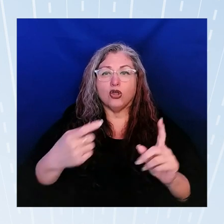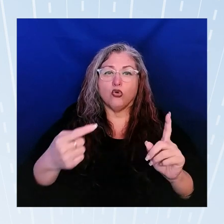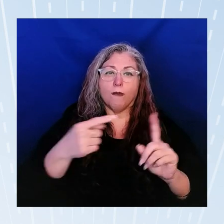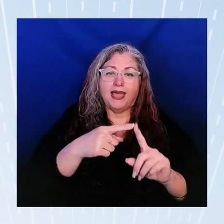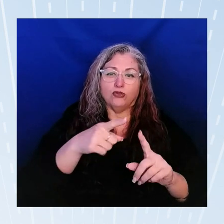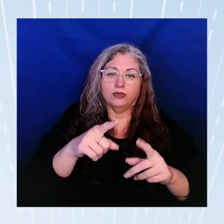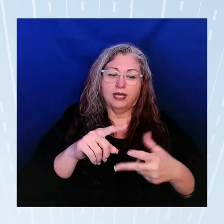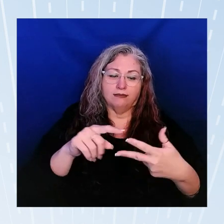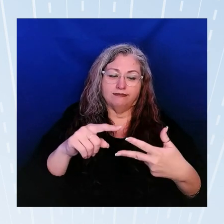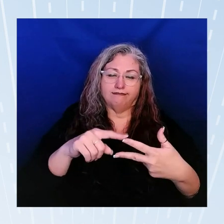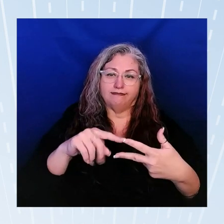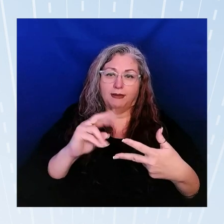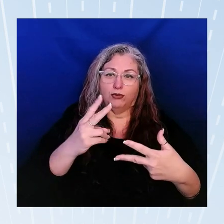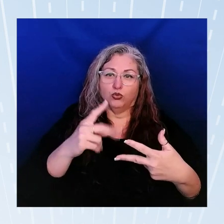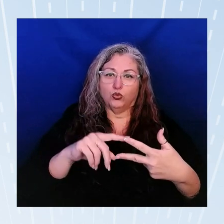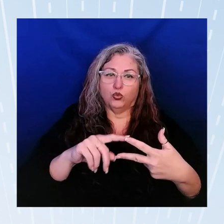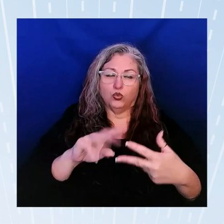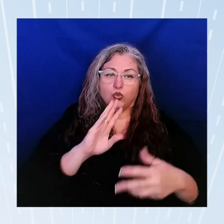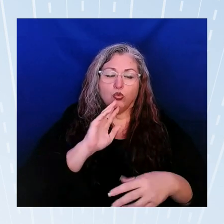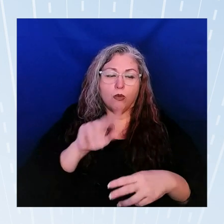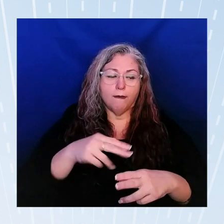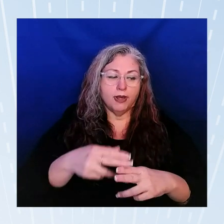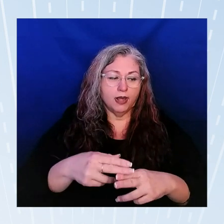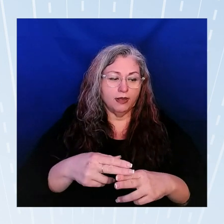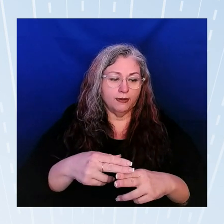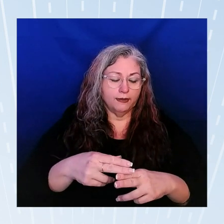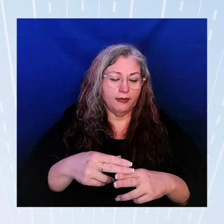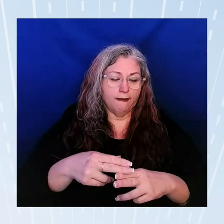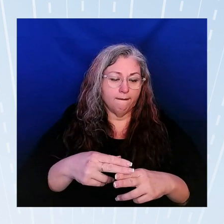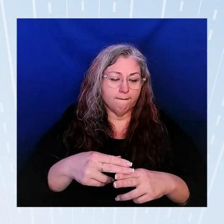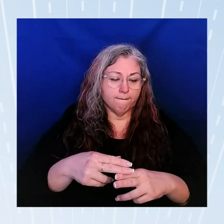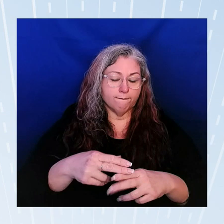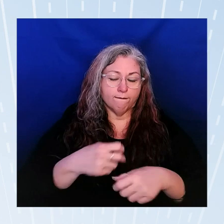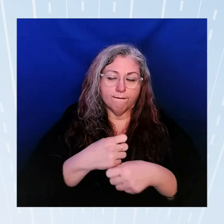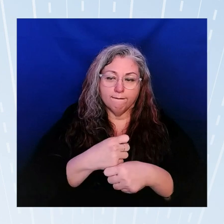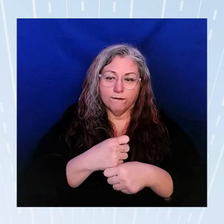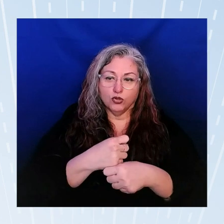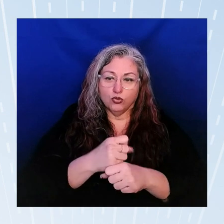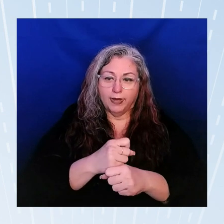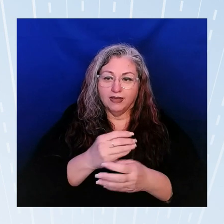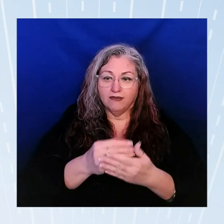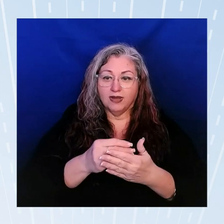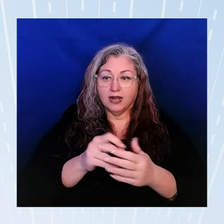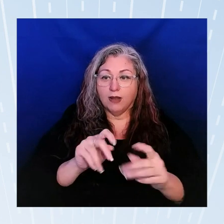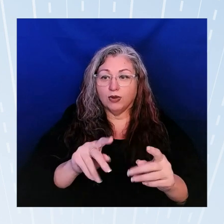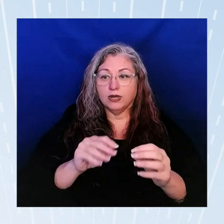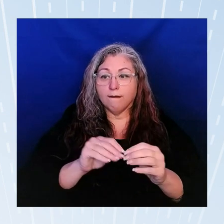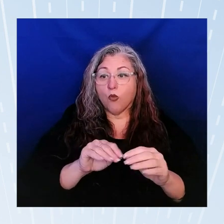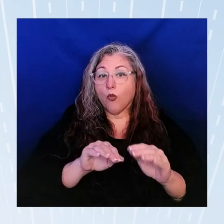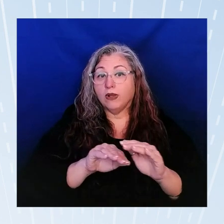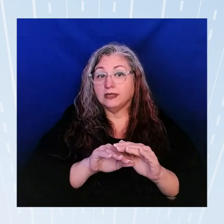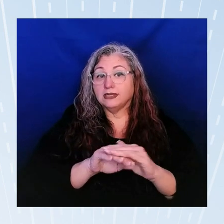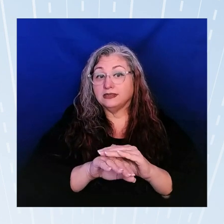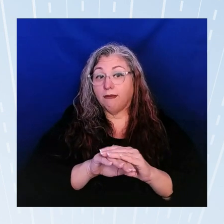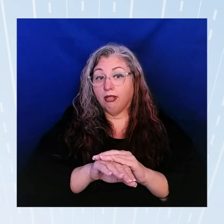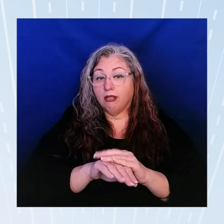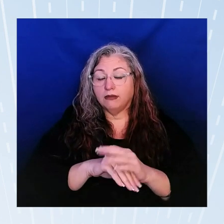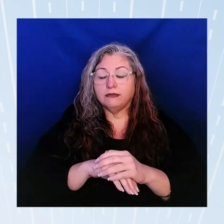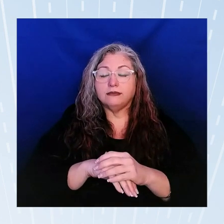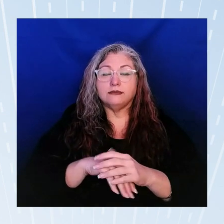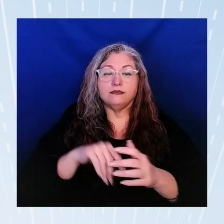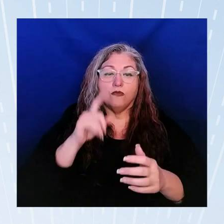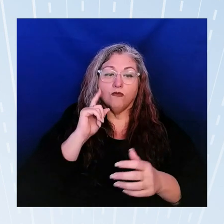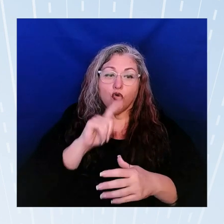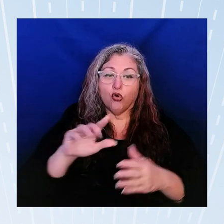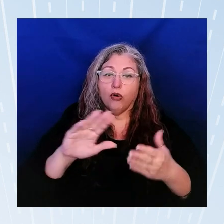two piece right of talking about making funding opportunities more accessible right for the communities